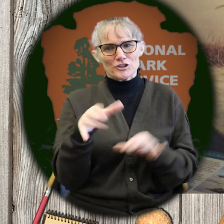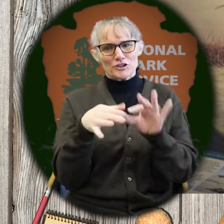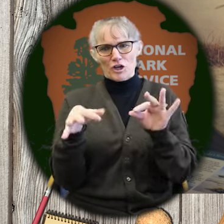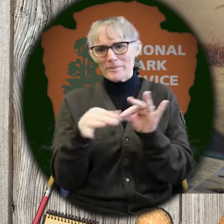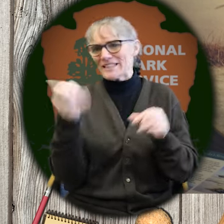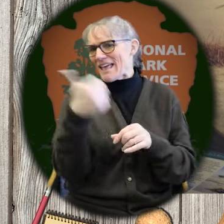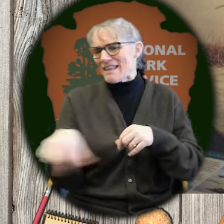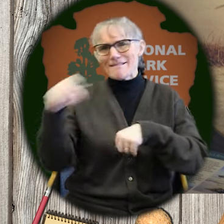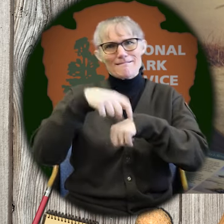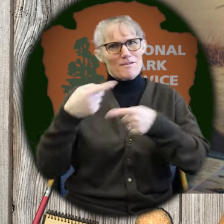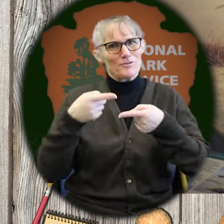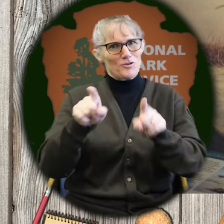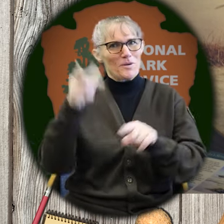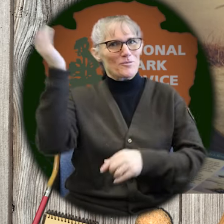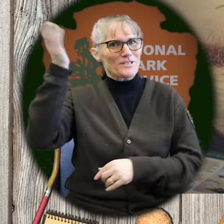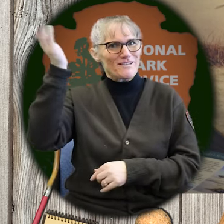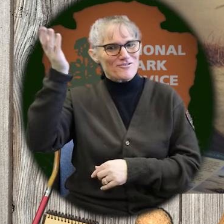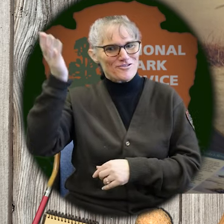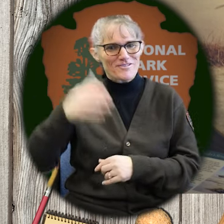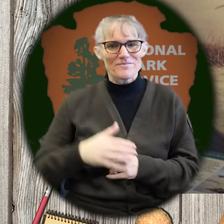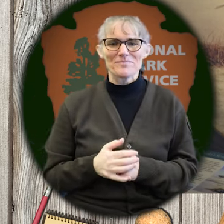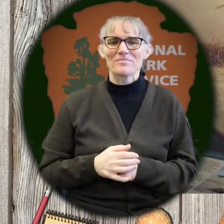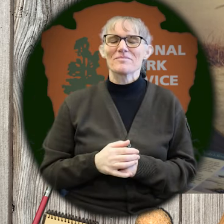comments at any time during this presentation.